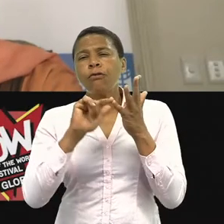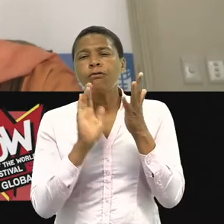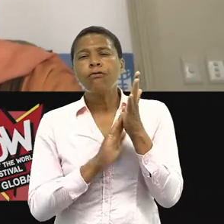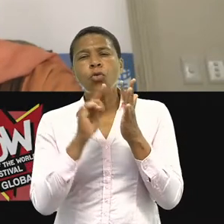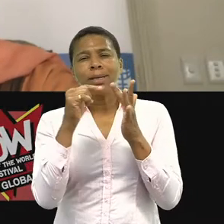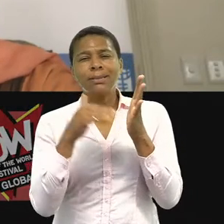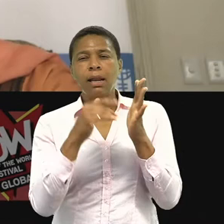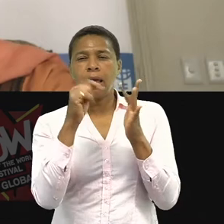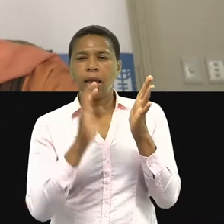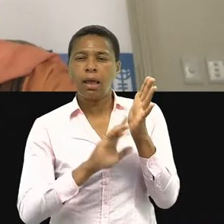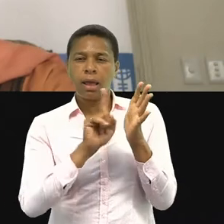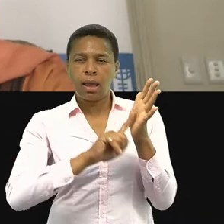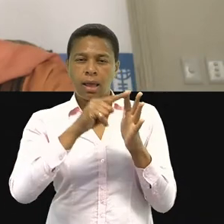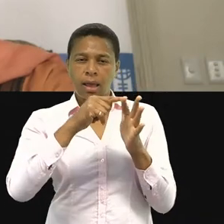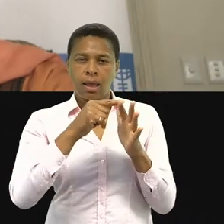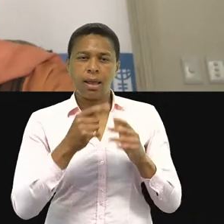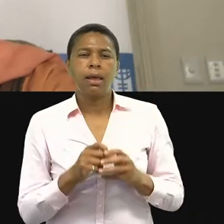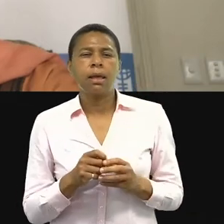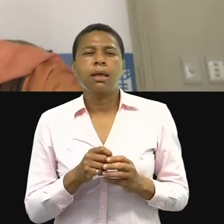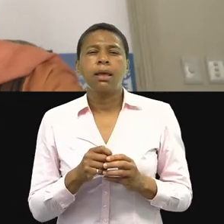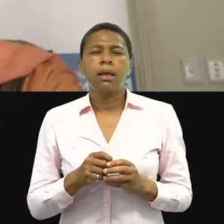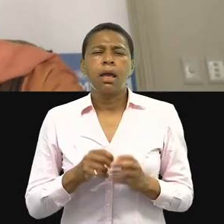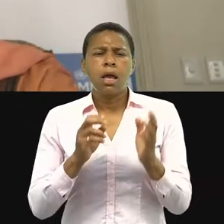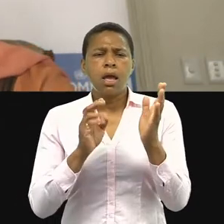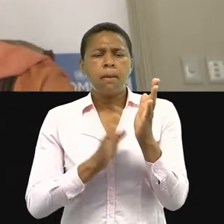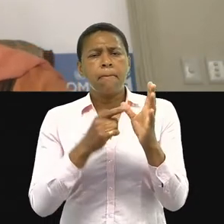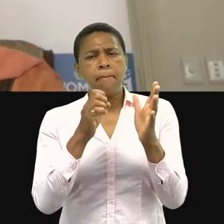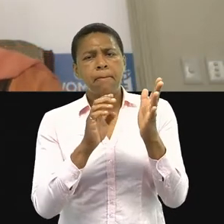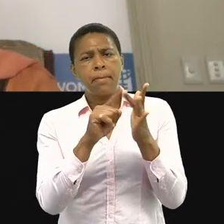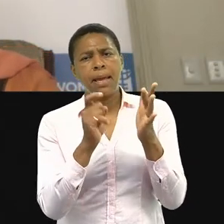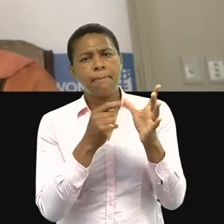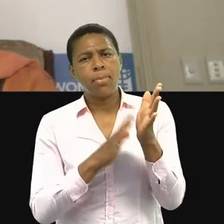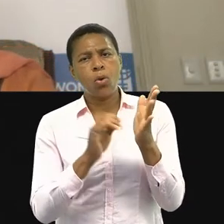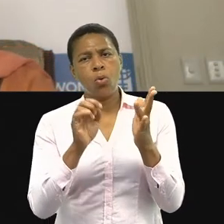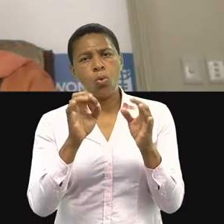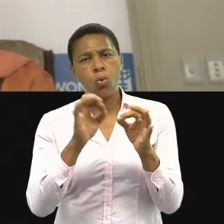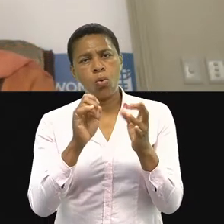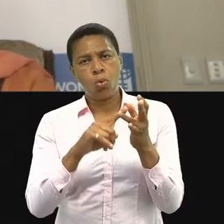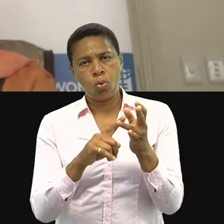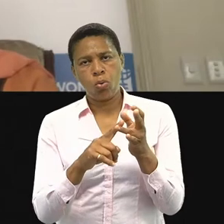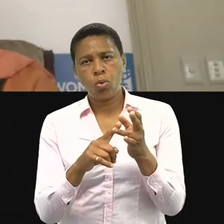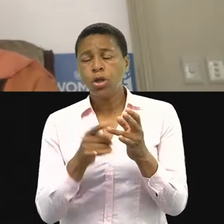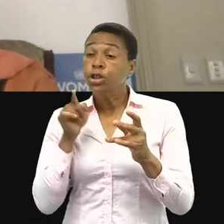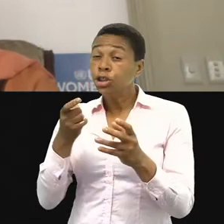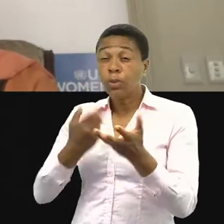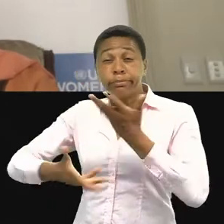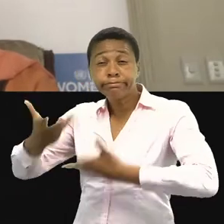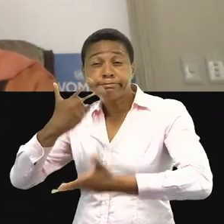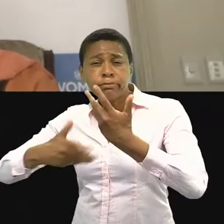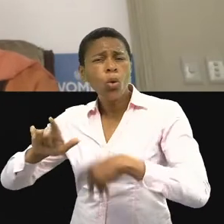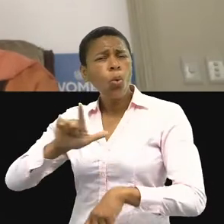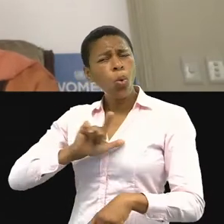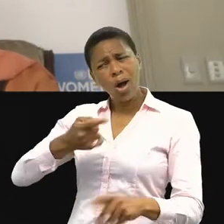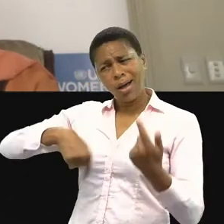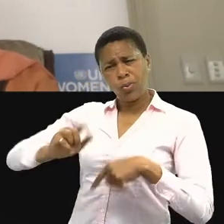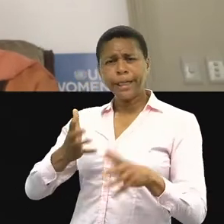whole life framing the arguments for why we need to take action on behalf of girls and women to